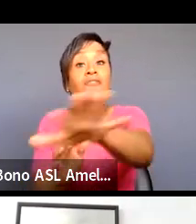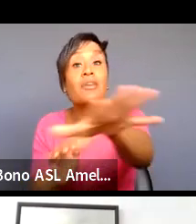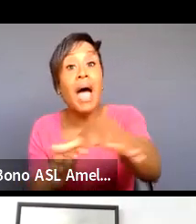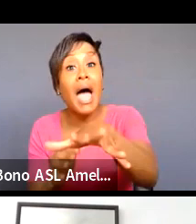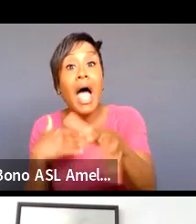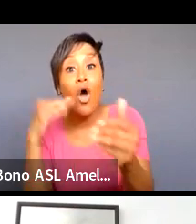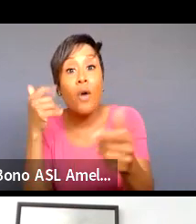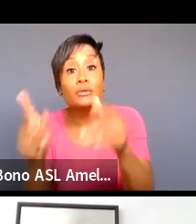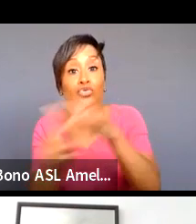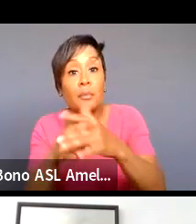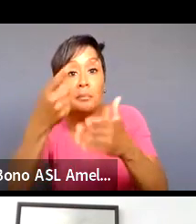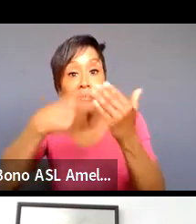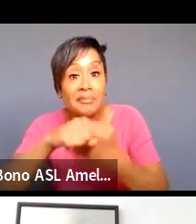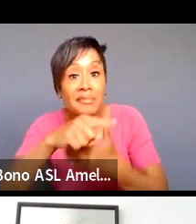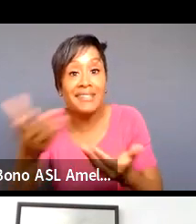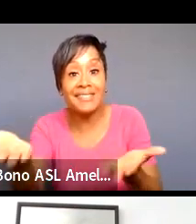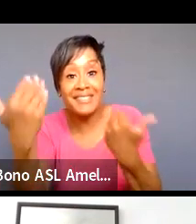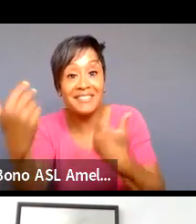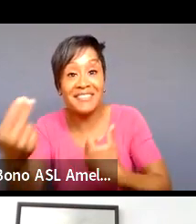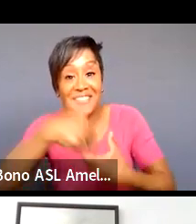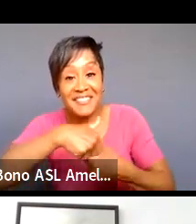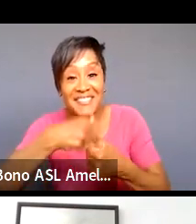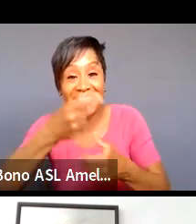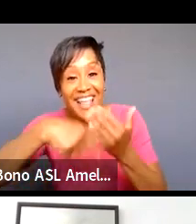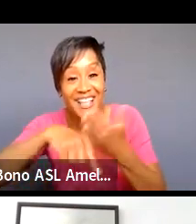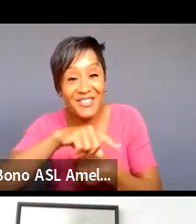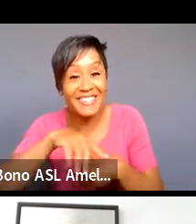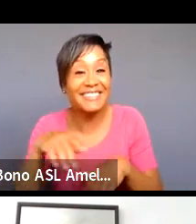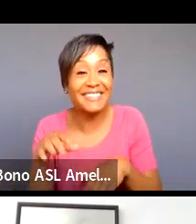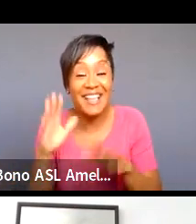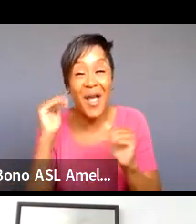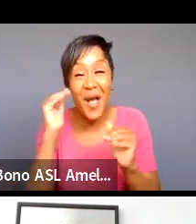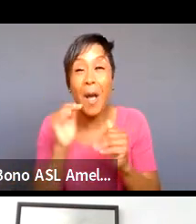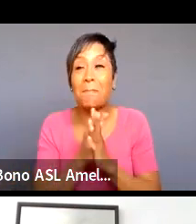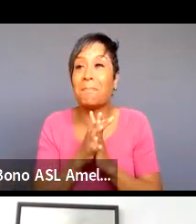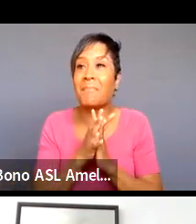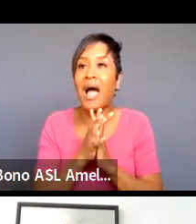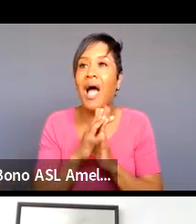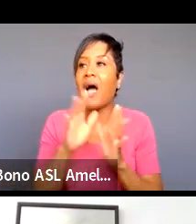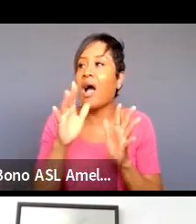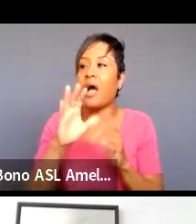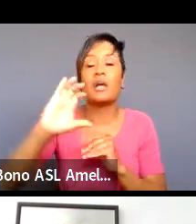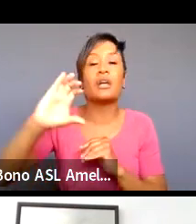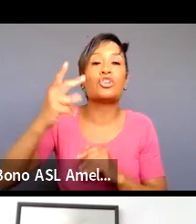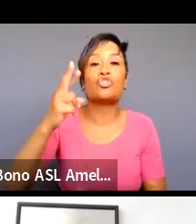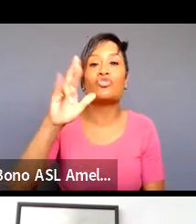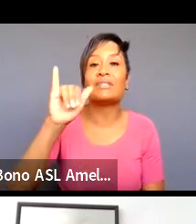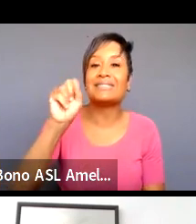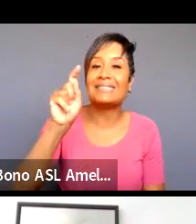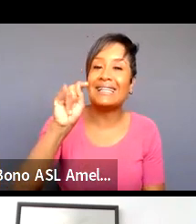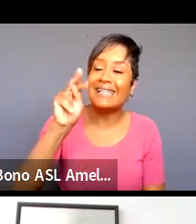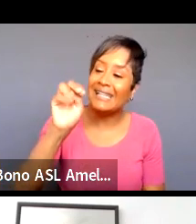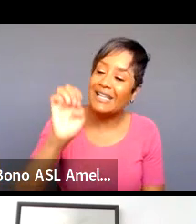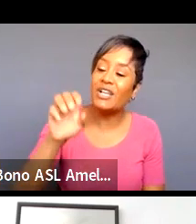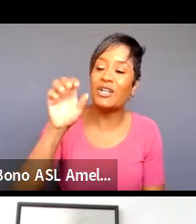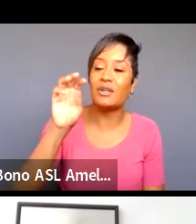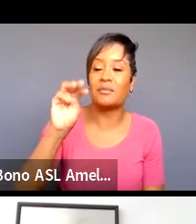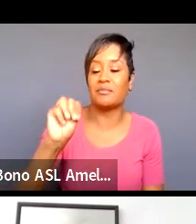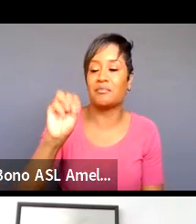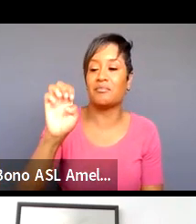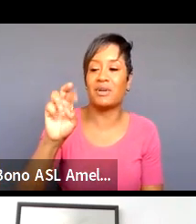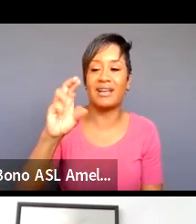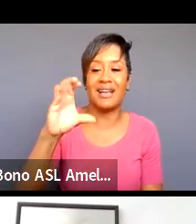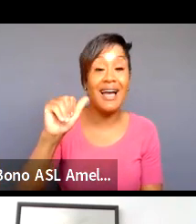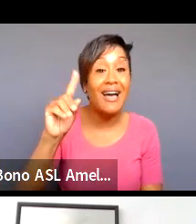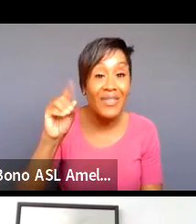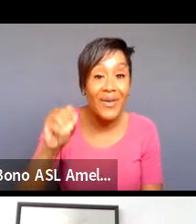next week i hope you can join us next week as well we have um we have christine ivcato coming in and also